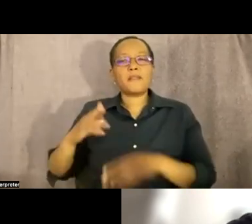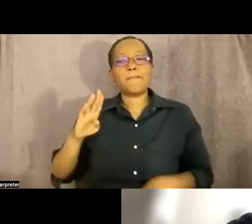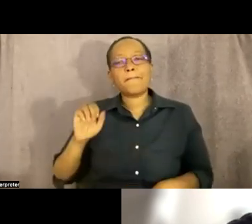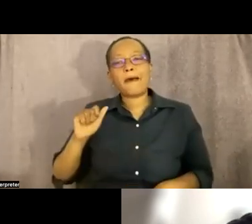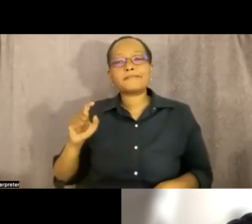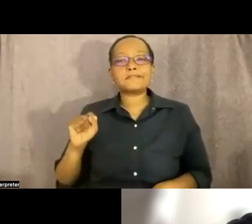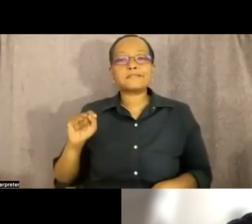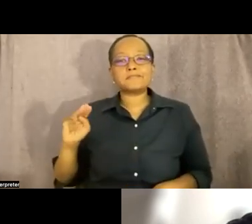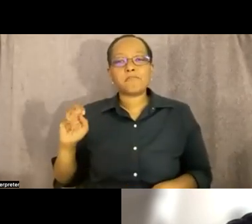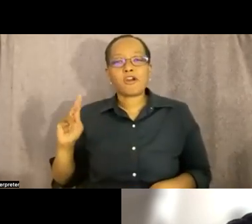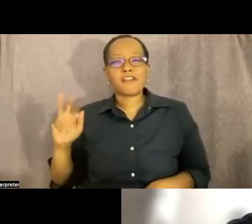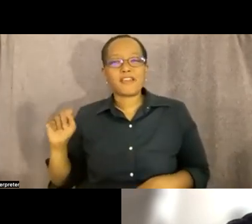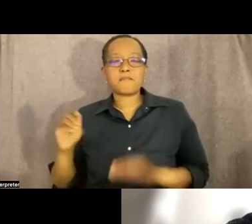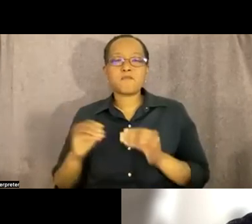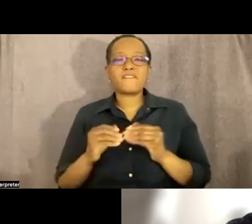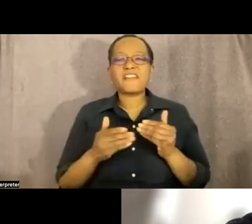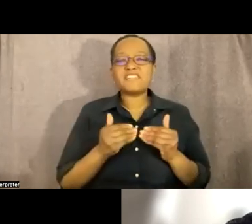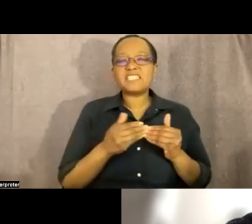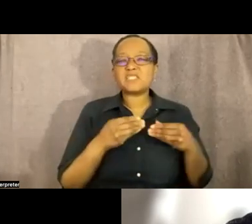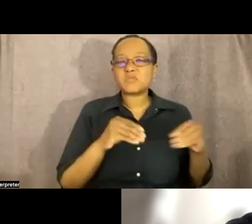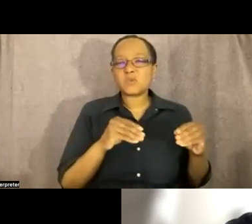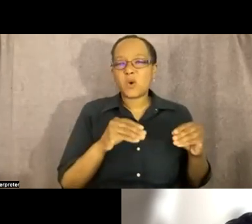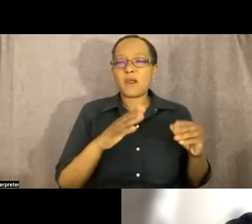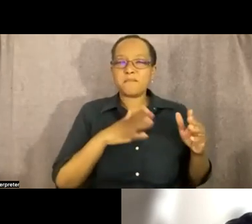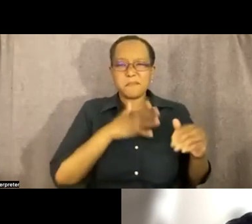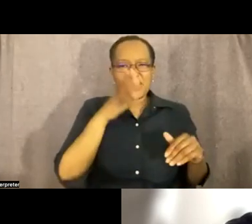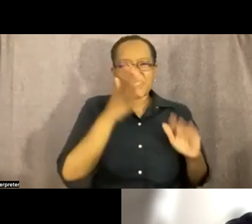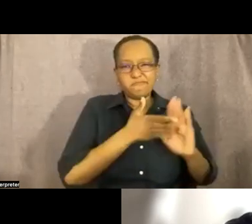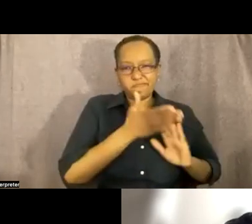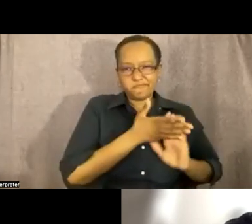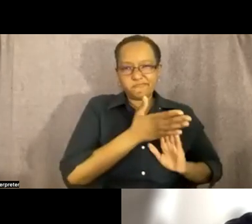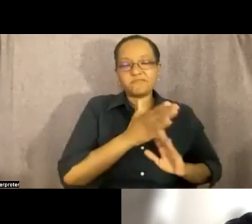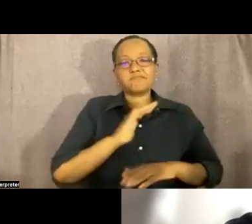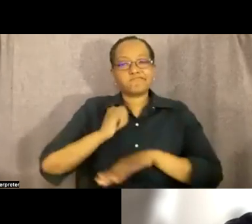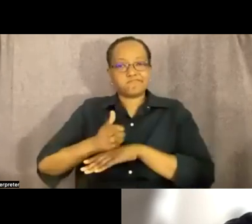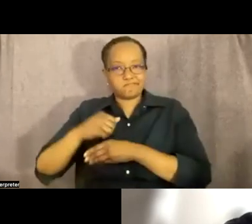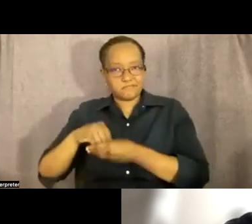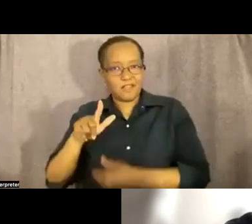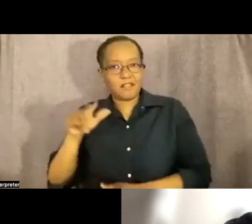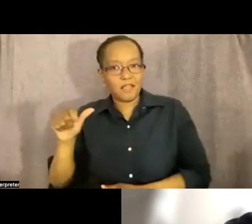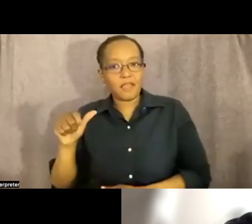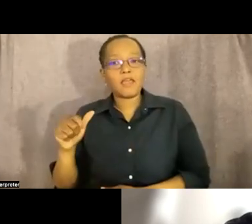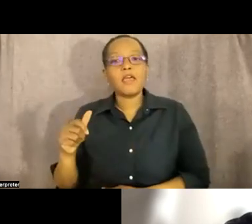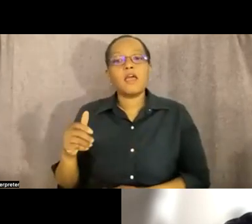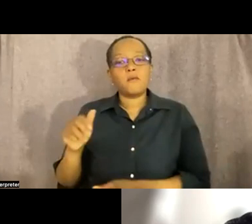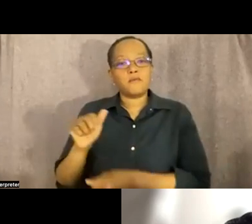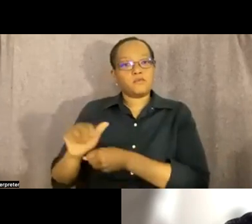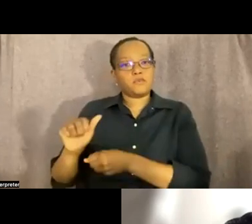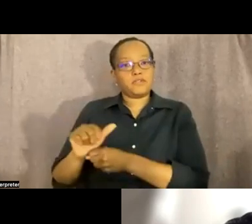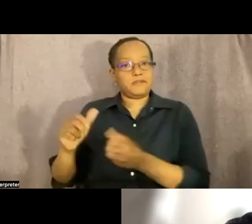that my parents ran and uh just moving back to los angeles and working here like uh